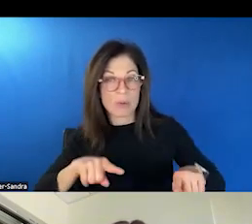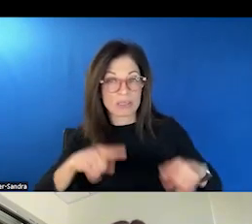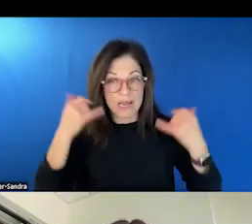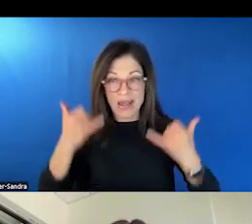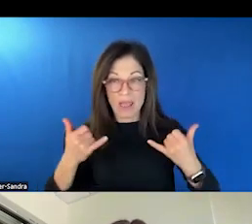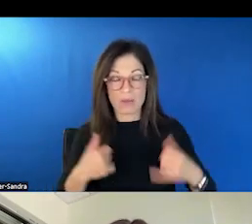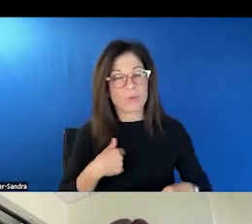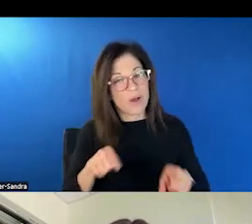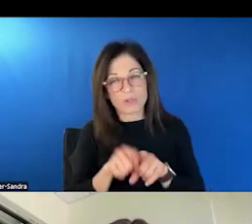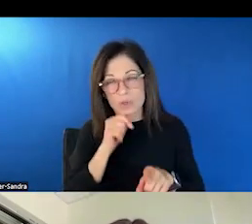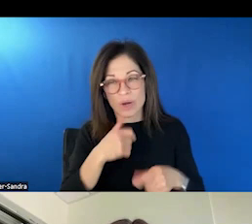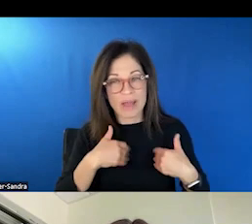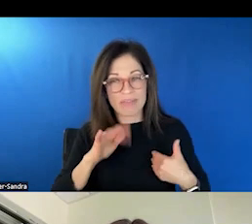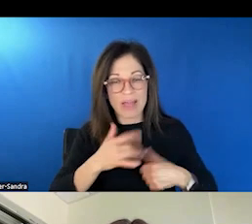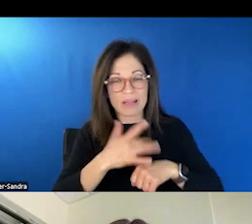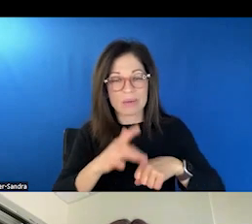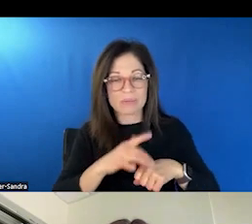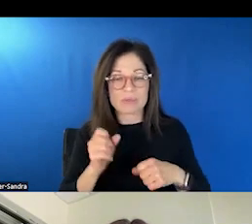capacity. So your thoughts on that?